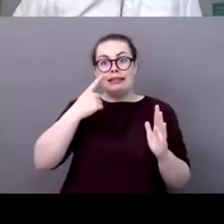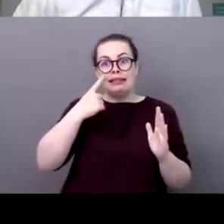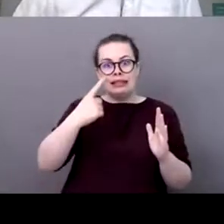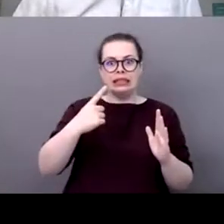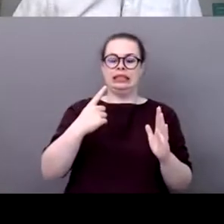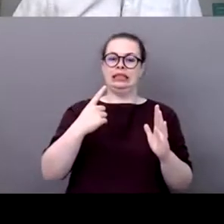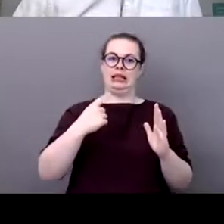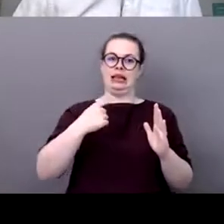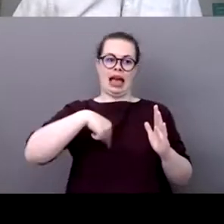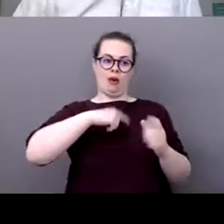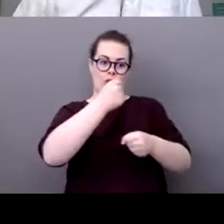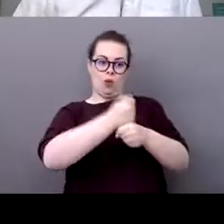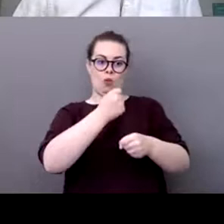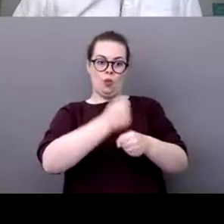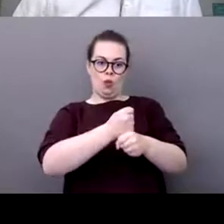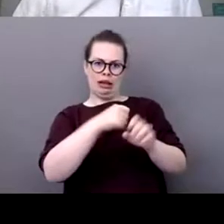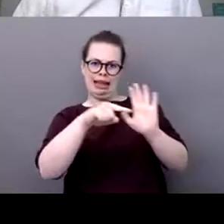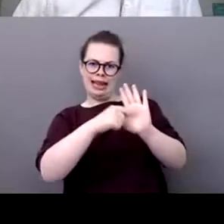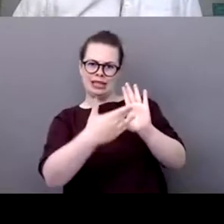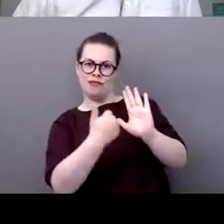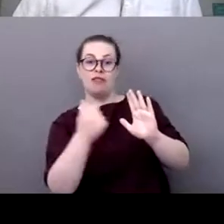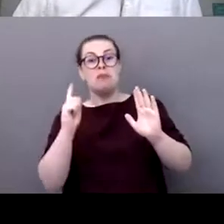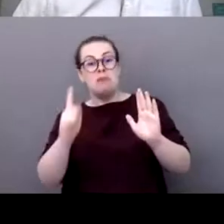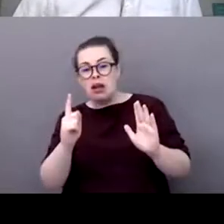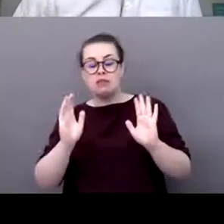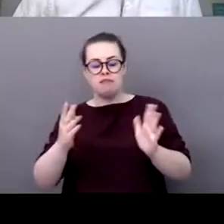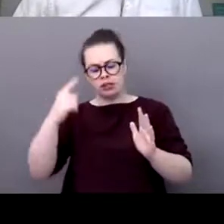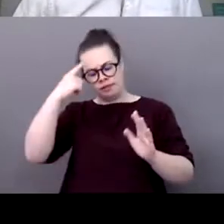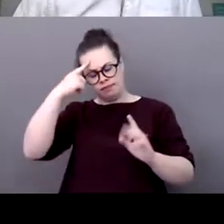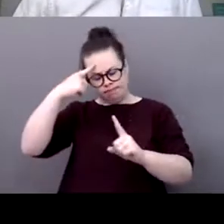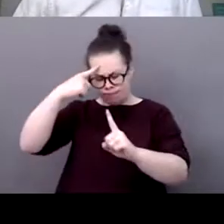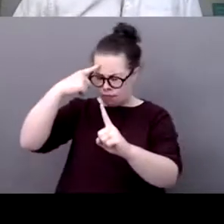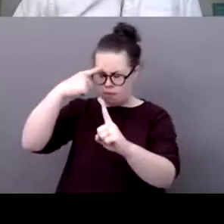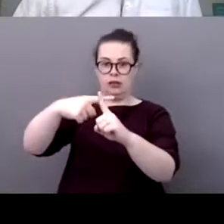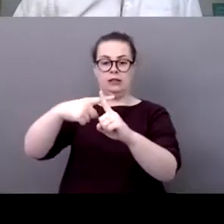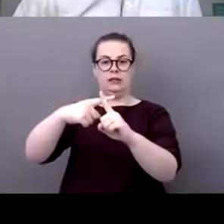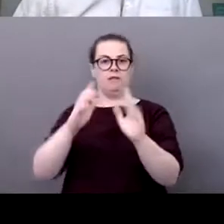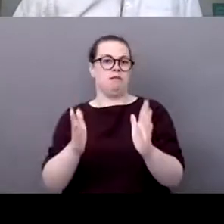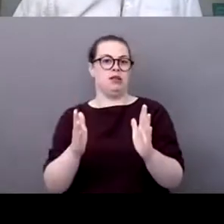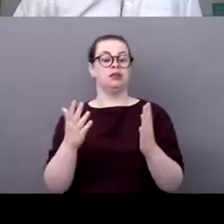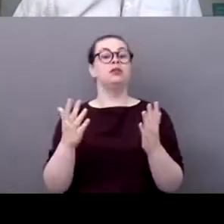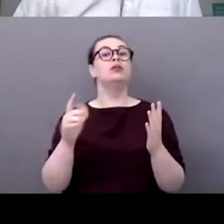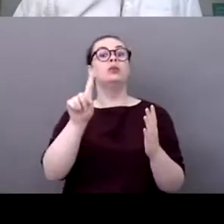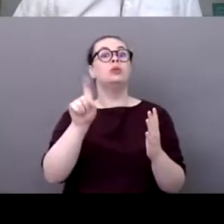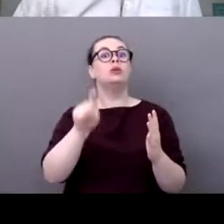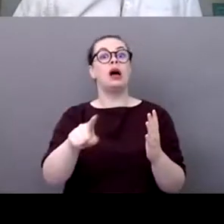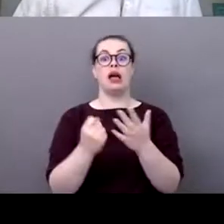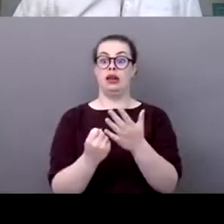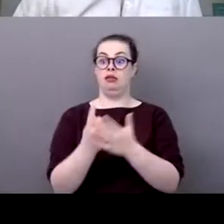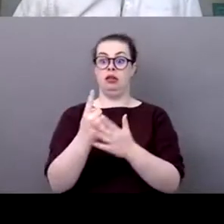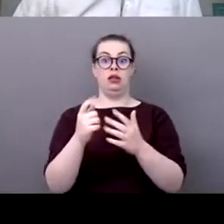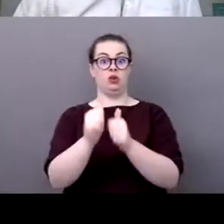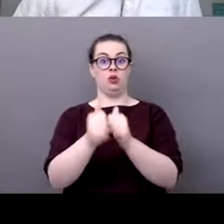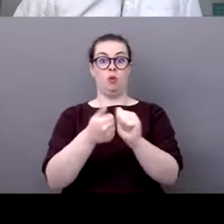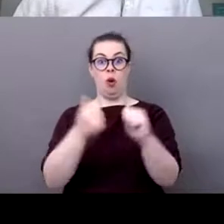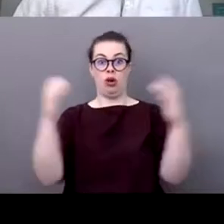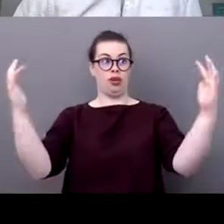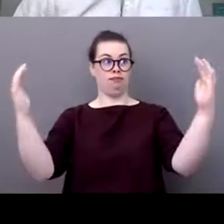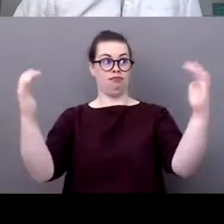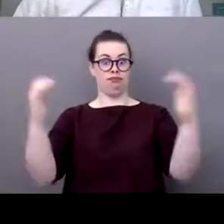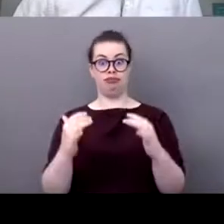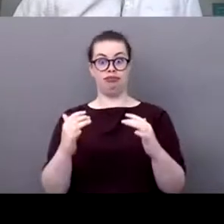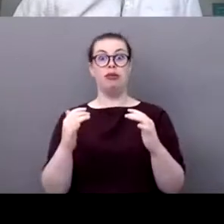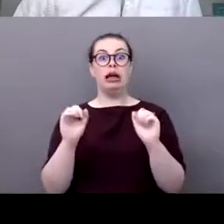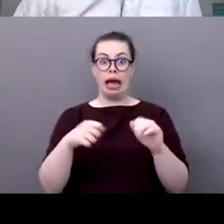sport venues but also sport events can be a real trigger for a positive contribution to nature one of